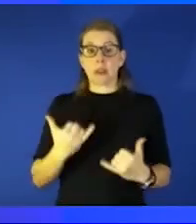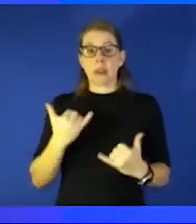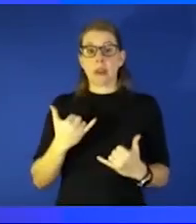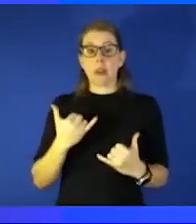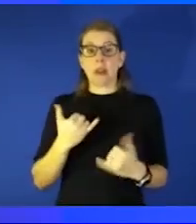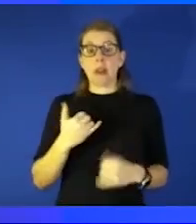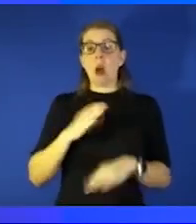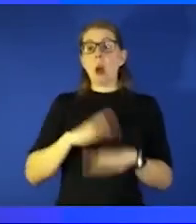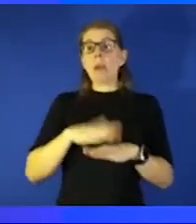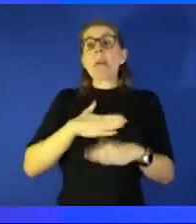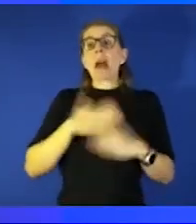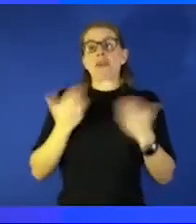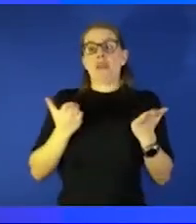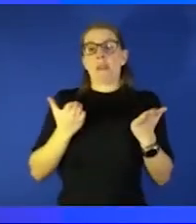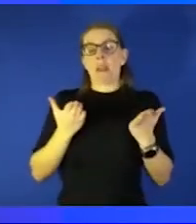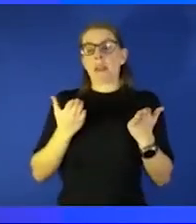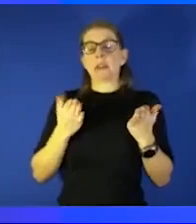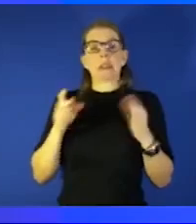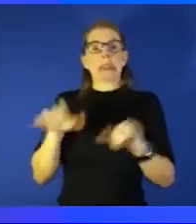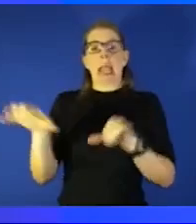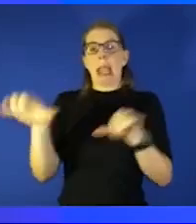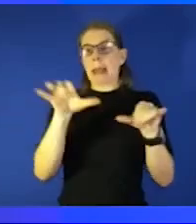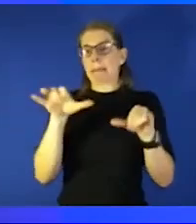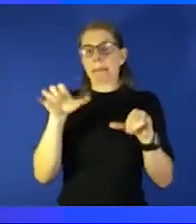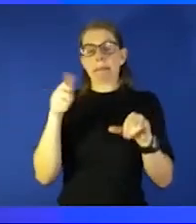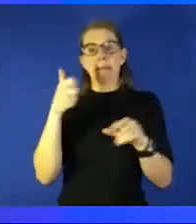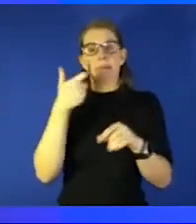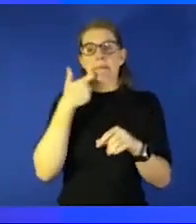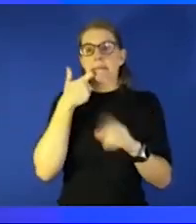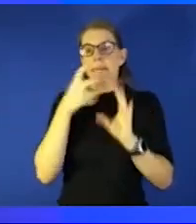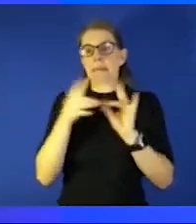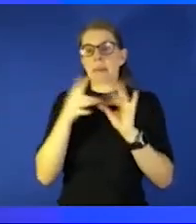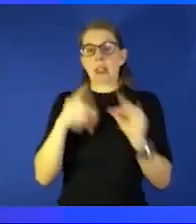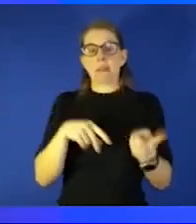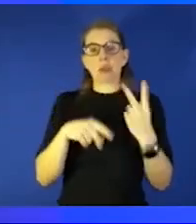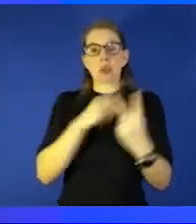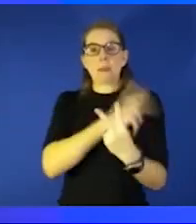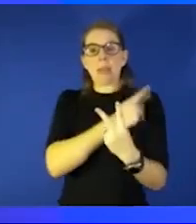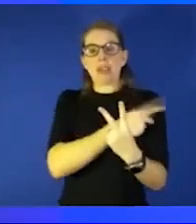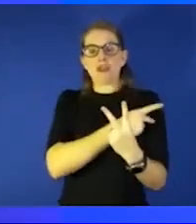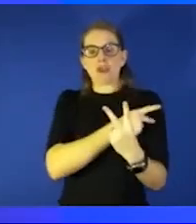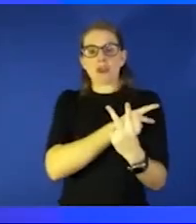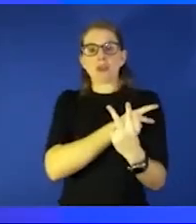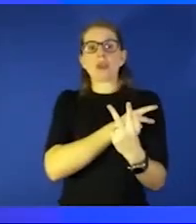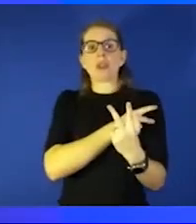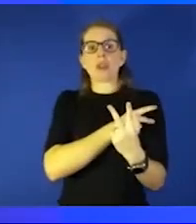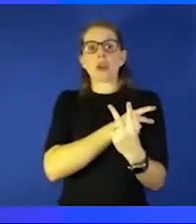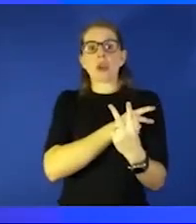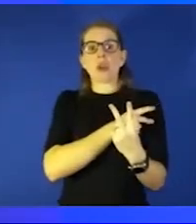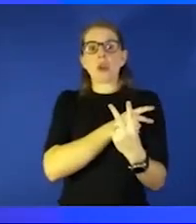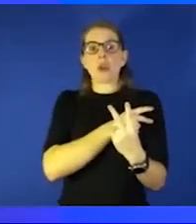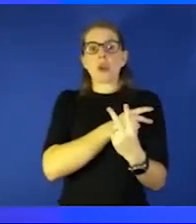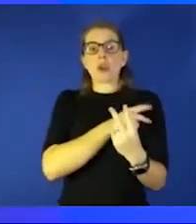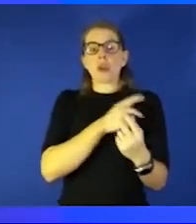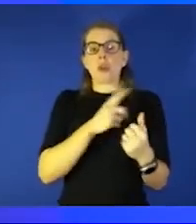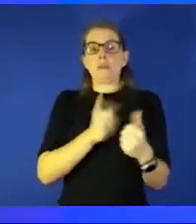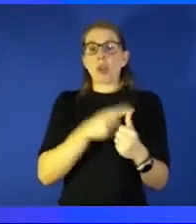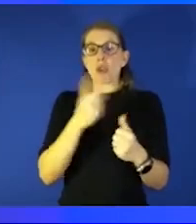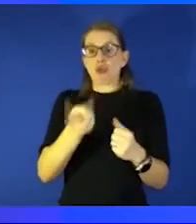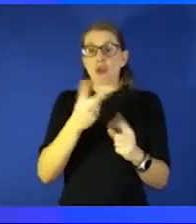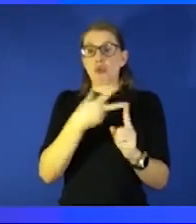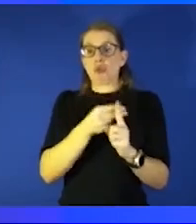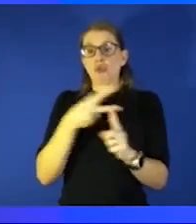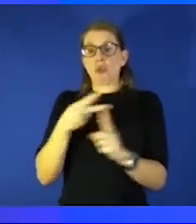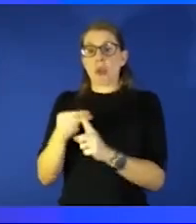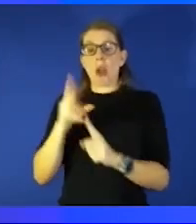echoes what you all have said I think I have two patients that have received at least the first two vaccine vaccines Moderna